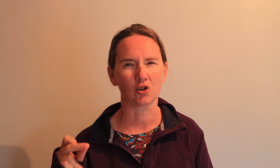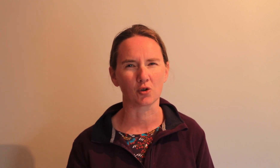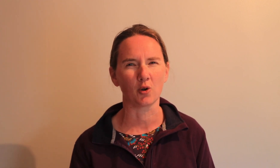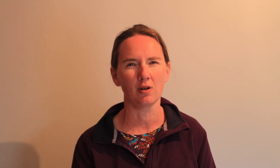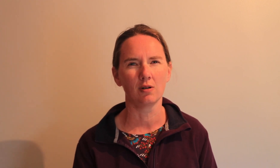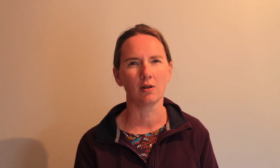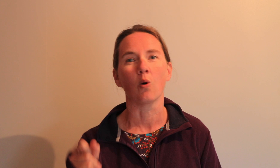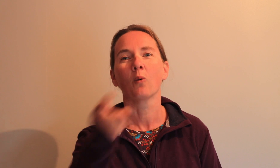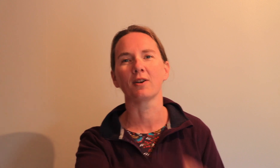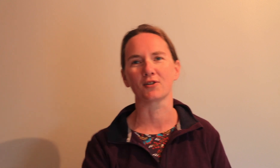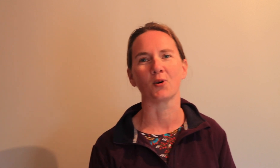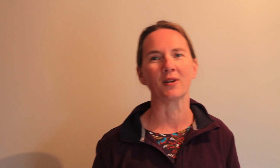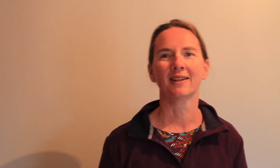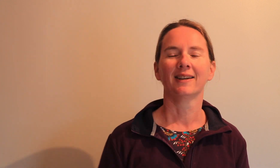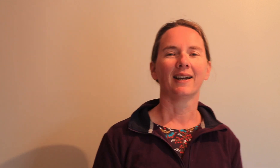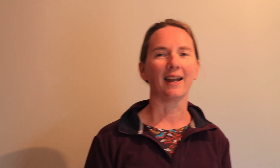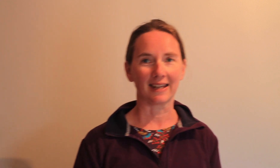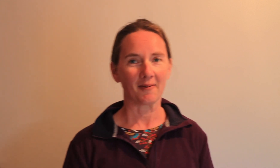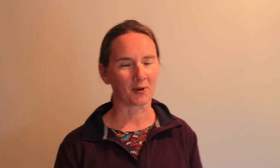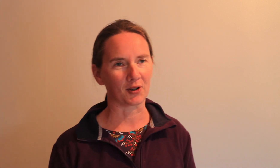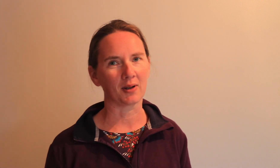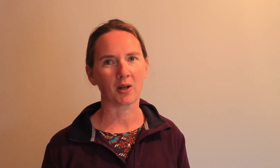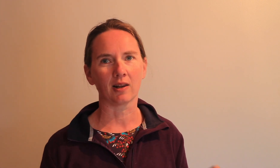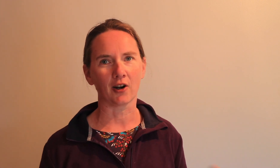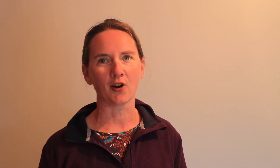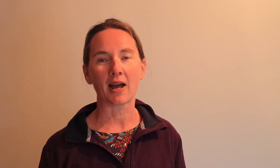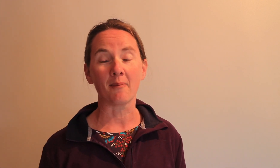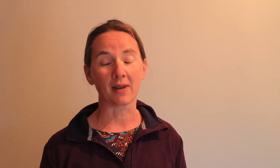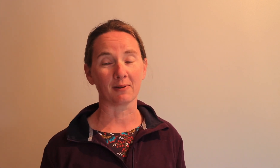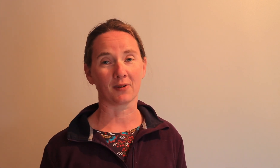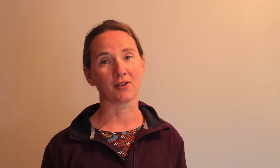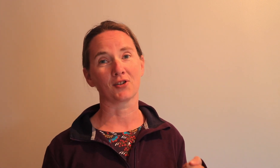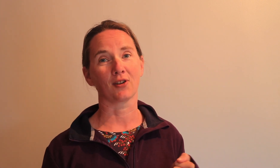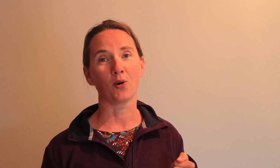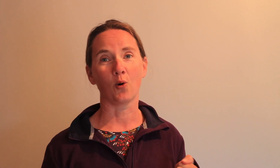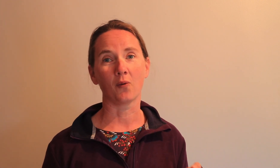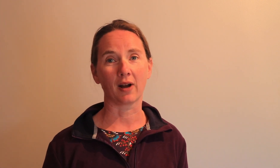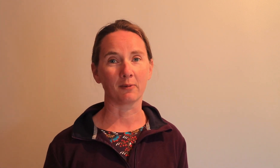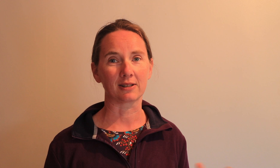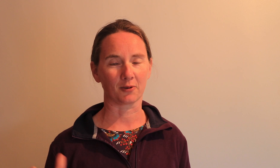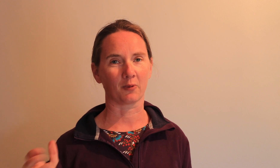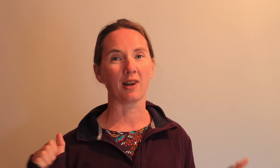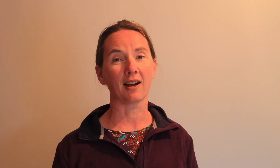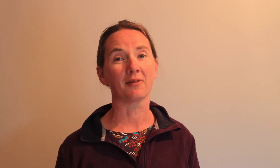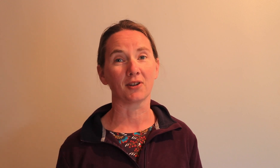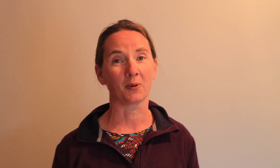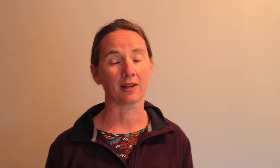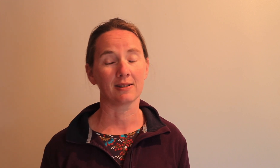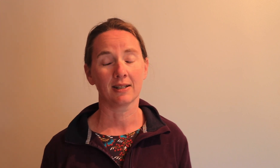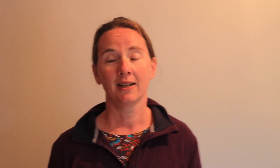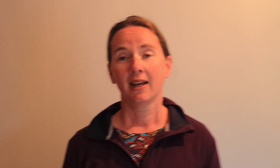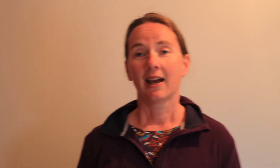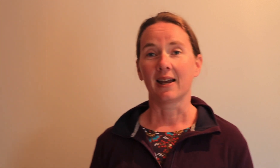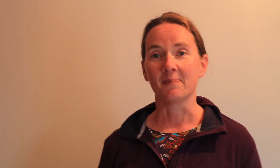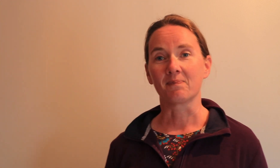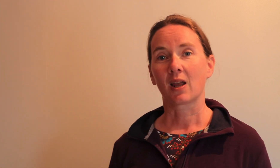shoe zone no wonder zone yeah we're gonna learn a memory verse during the whole five weeks we love that you're with